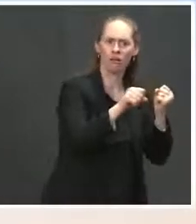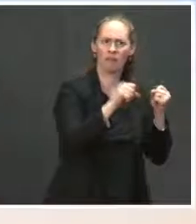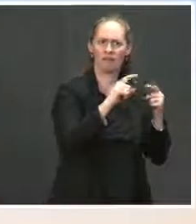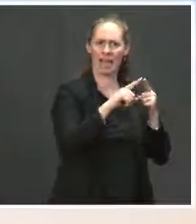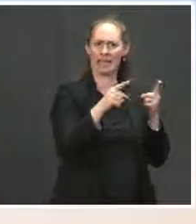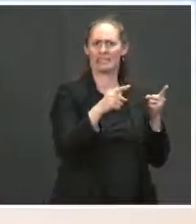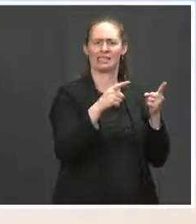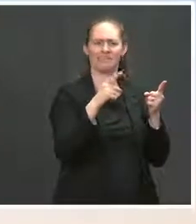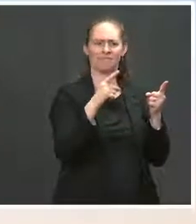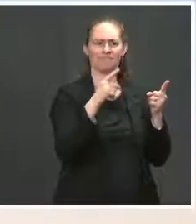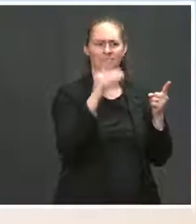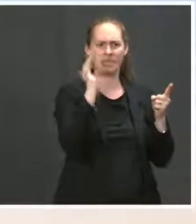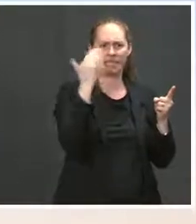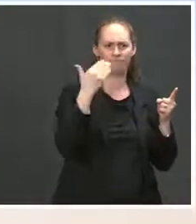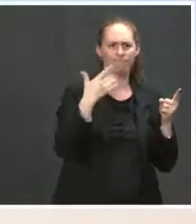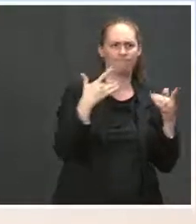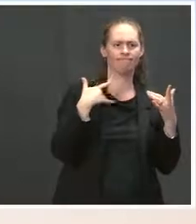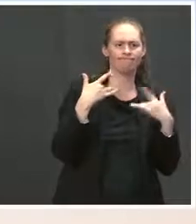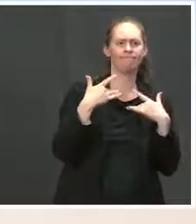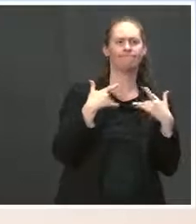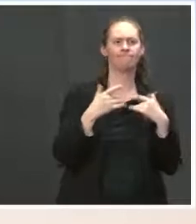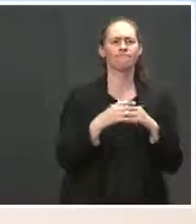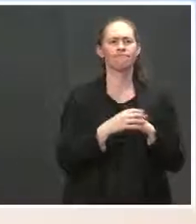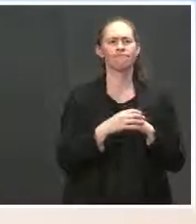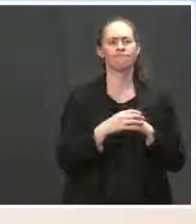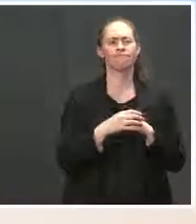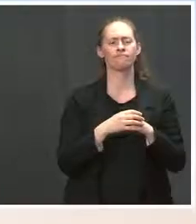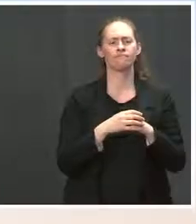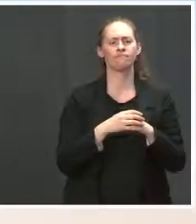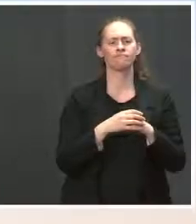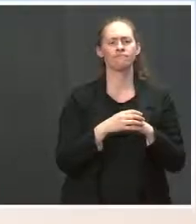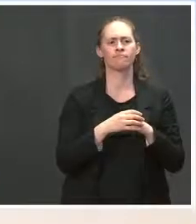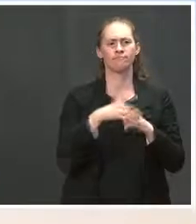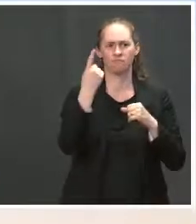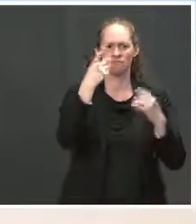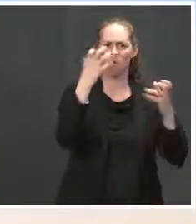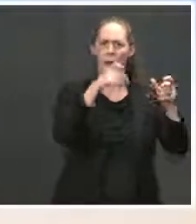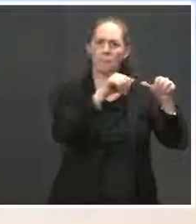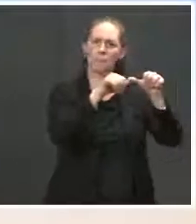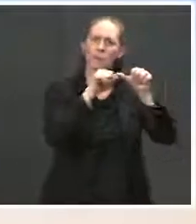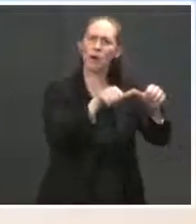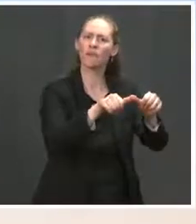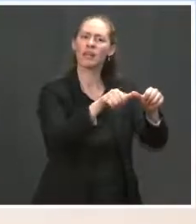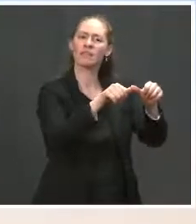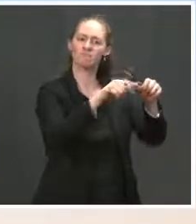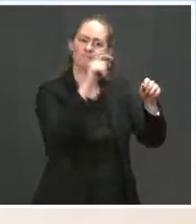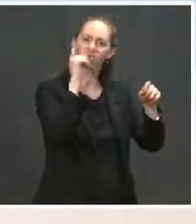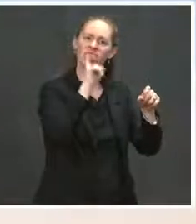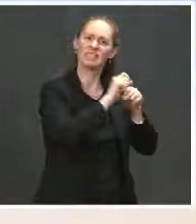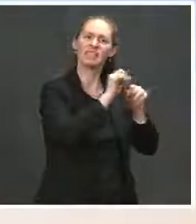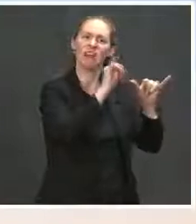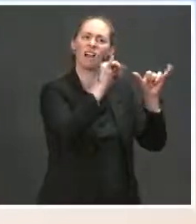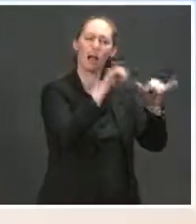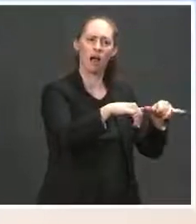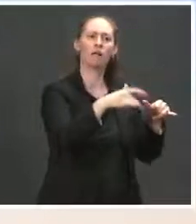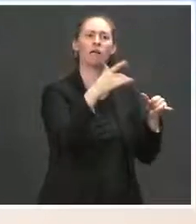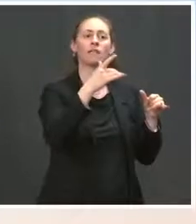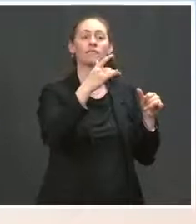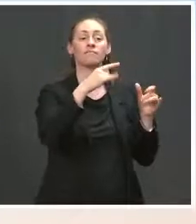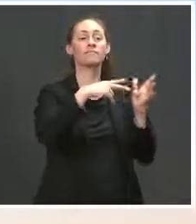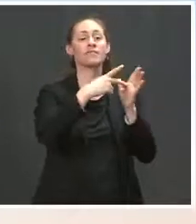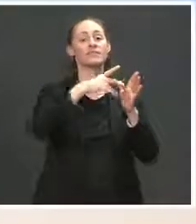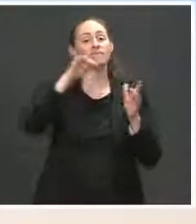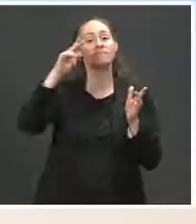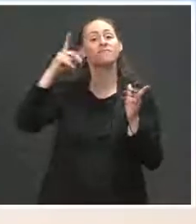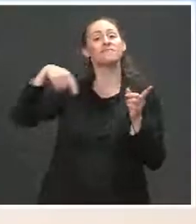assistance or permanent entitlements such as, you know, a federal paid leave law or a child tax credit extension. So does the White House